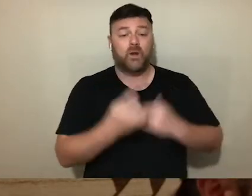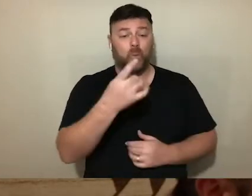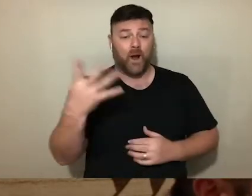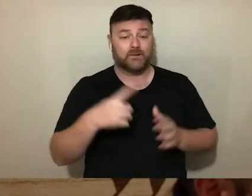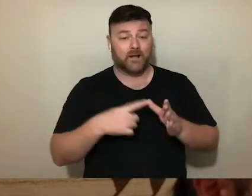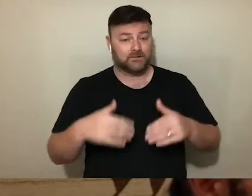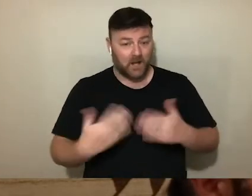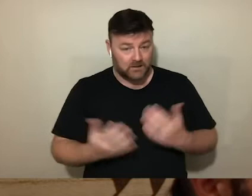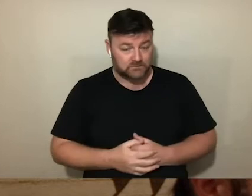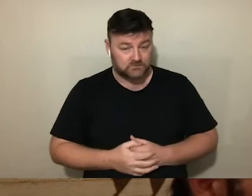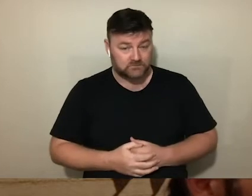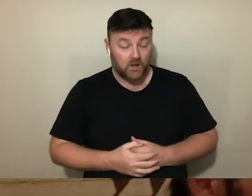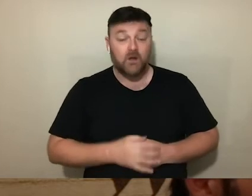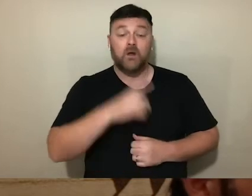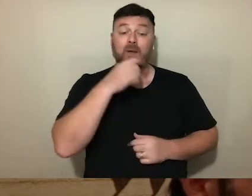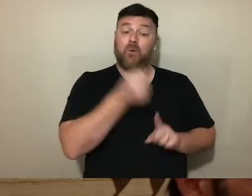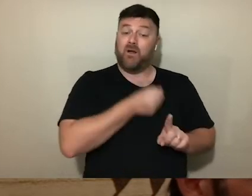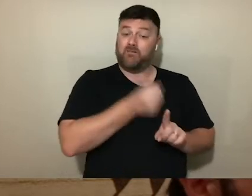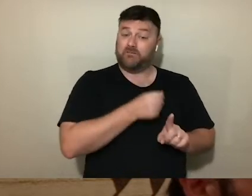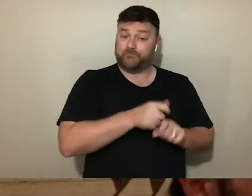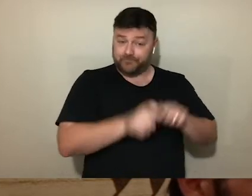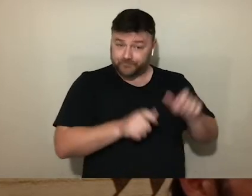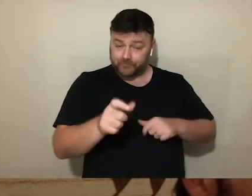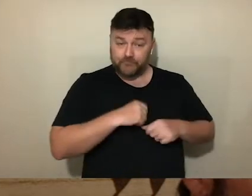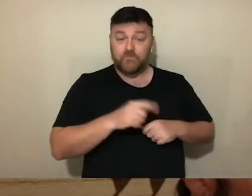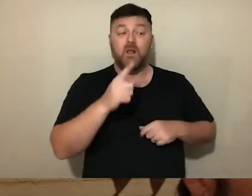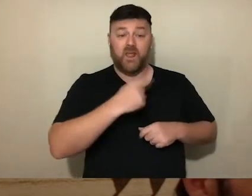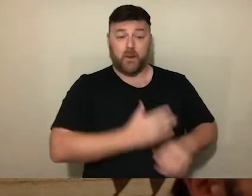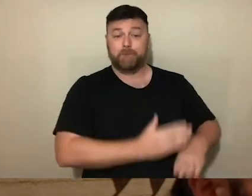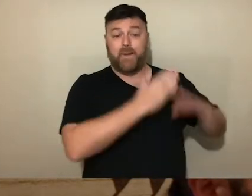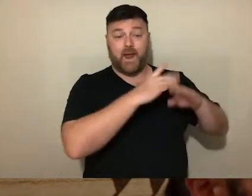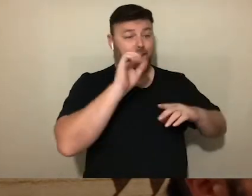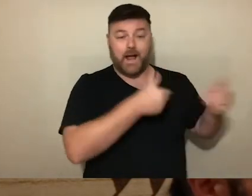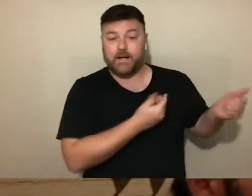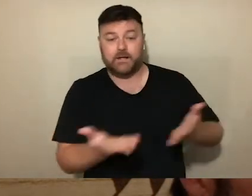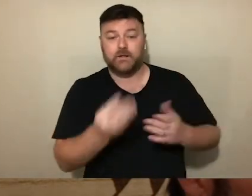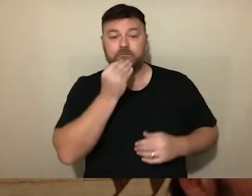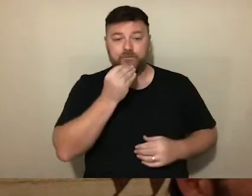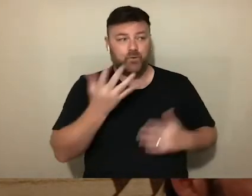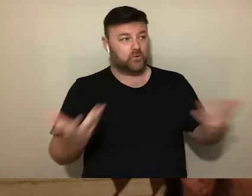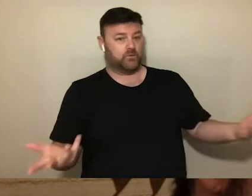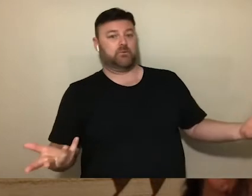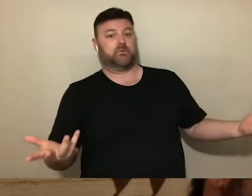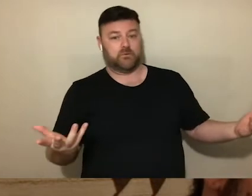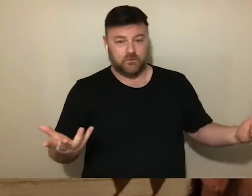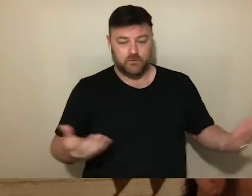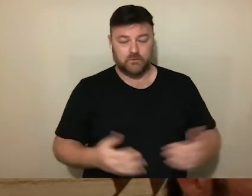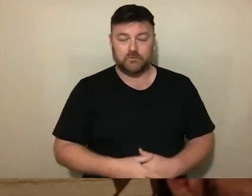Meanwhile, activists have been banned from distributing food to people in need, as the criminalization of solidarity is on the rise.